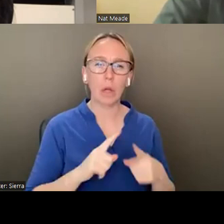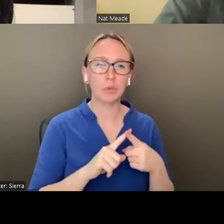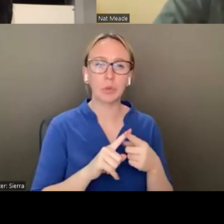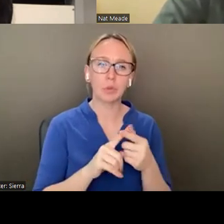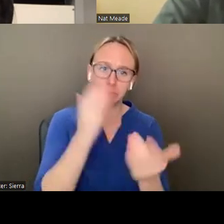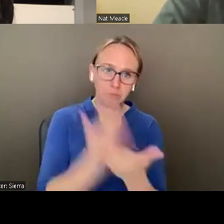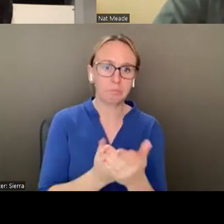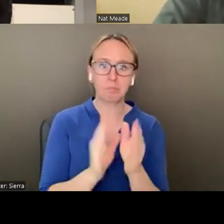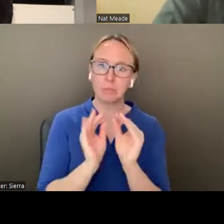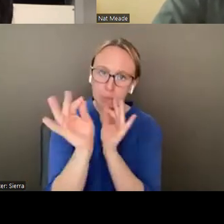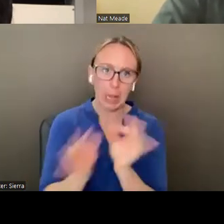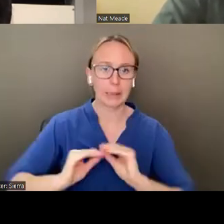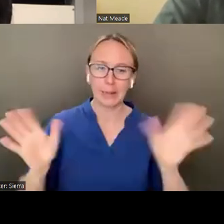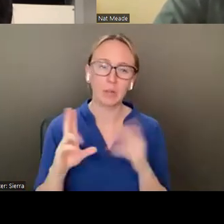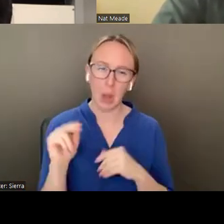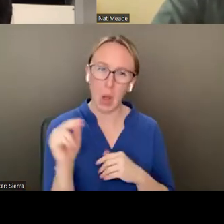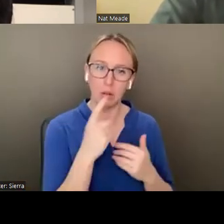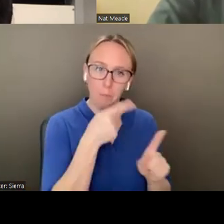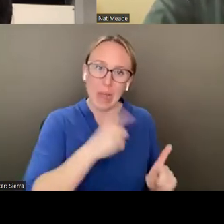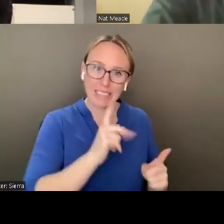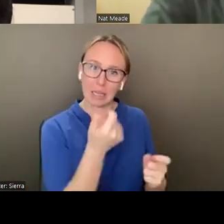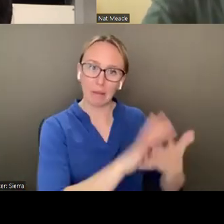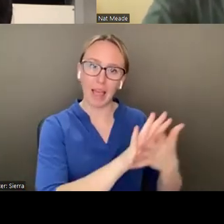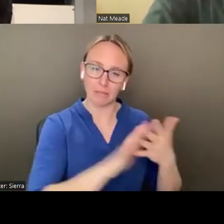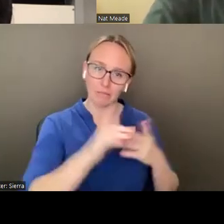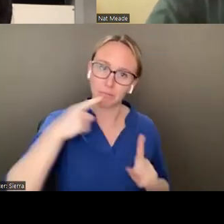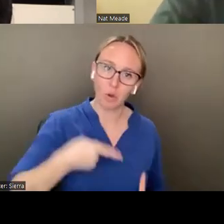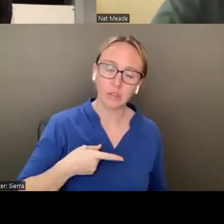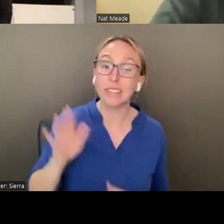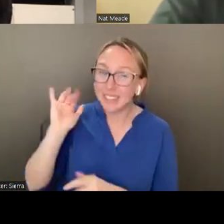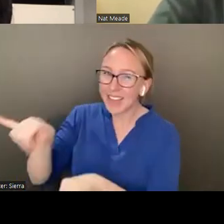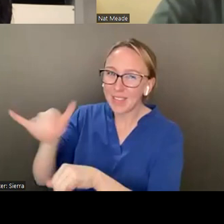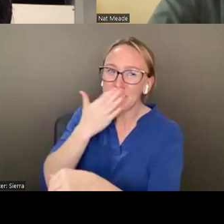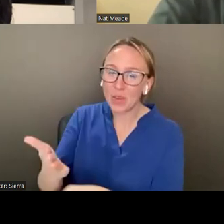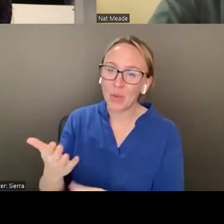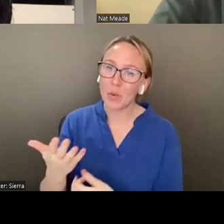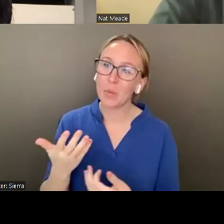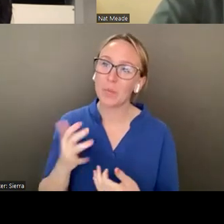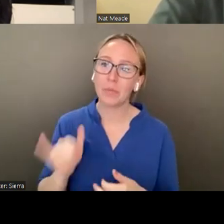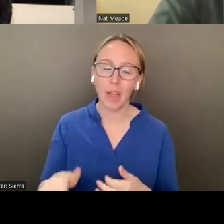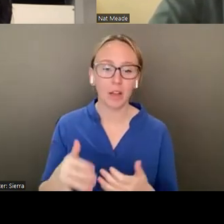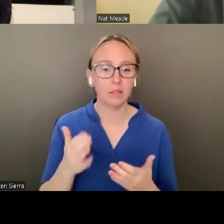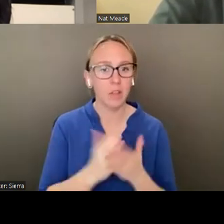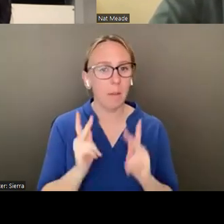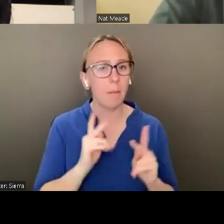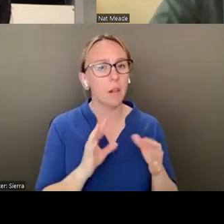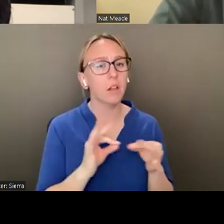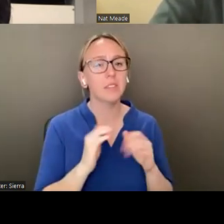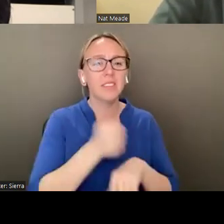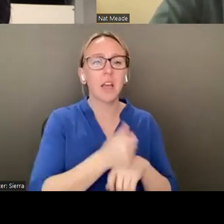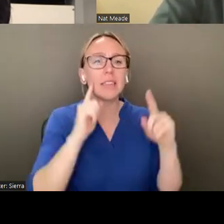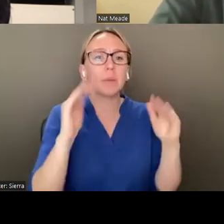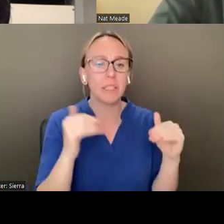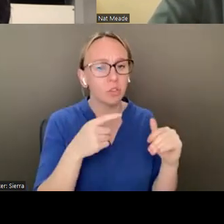Yes. So I think partly what I'm trying to get out, yes, the expectation for something to be relevant, to be